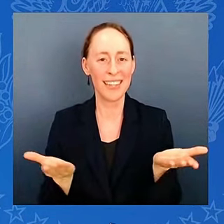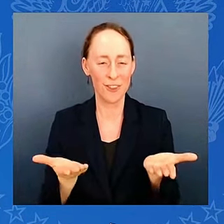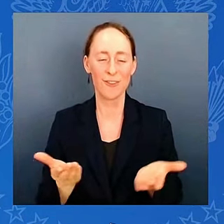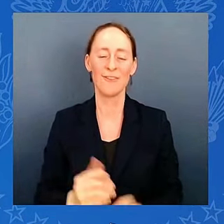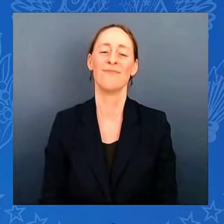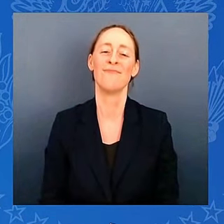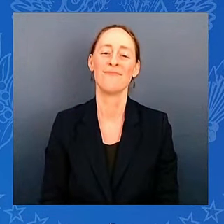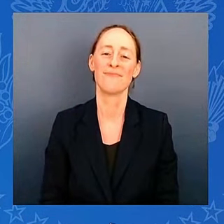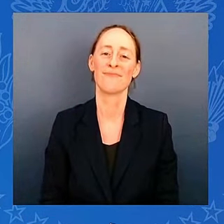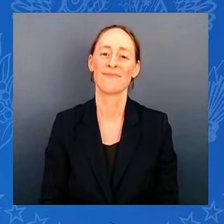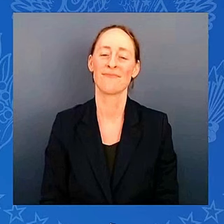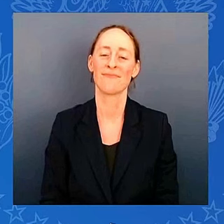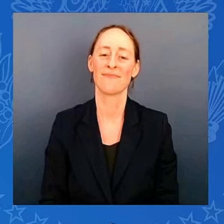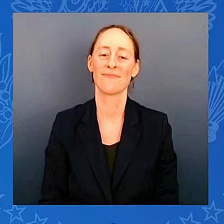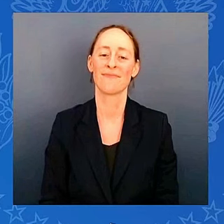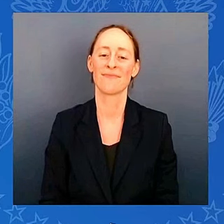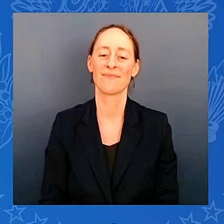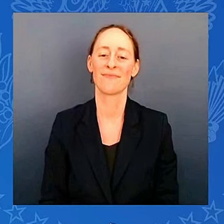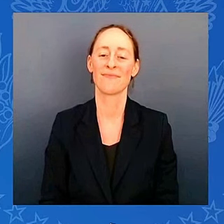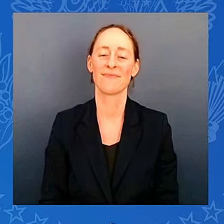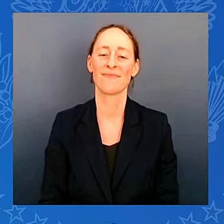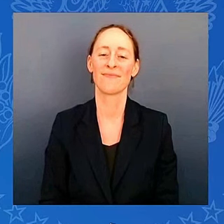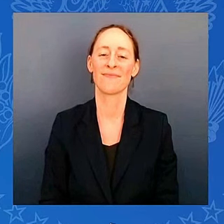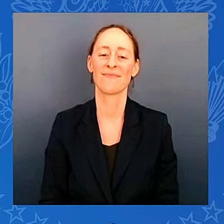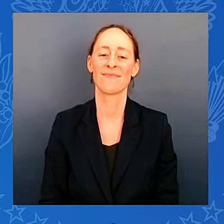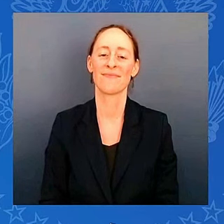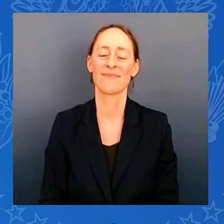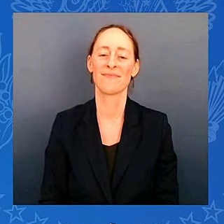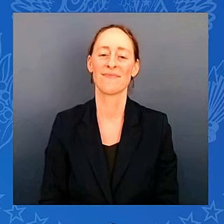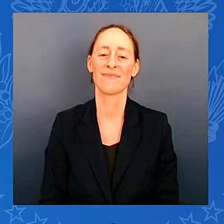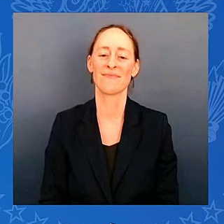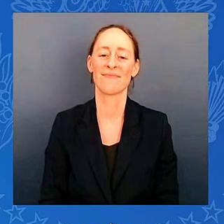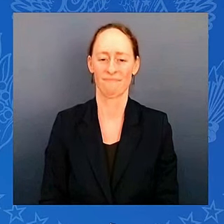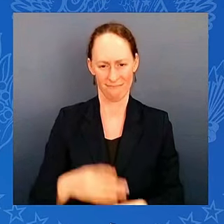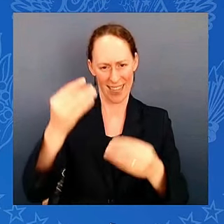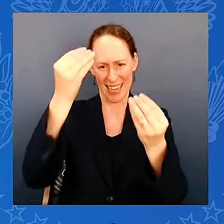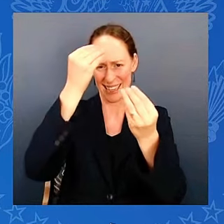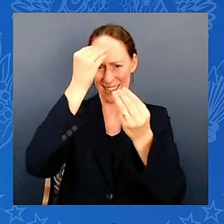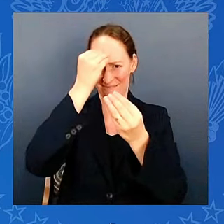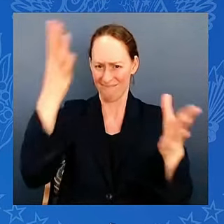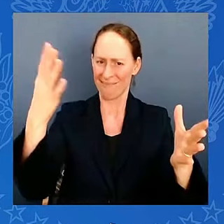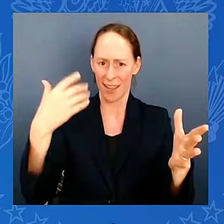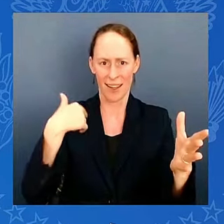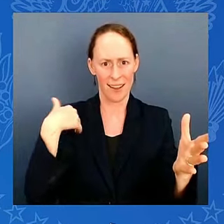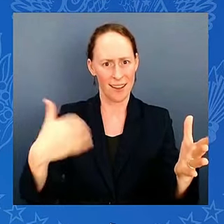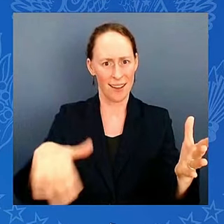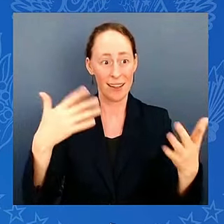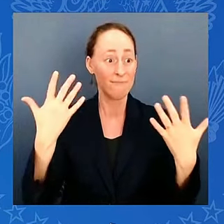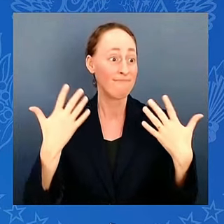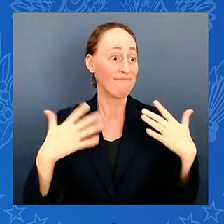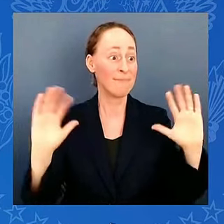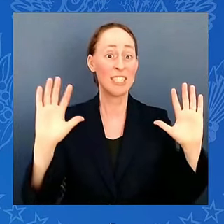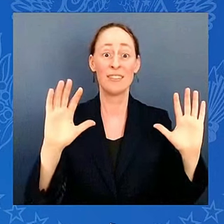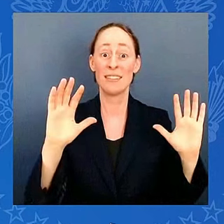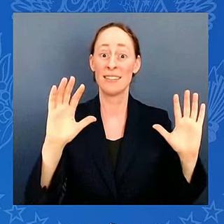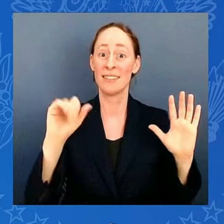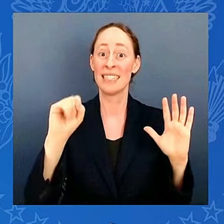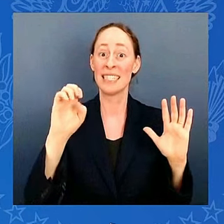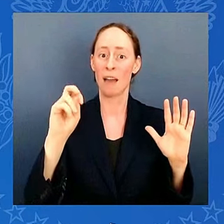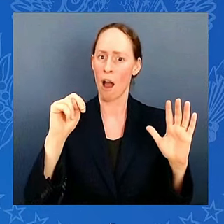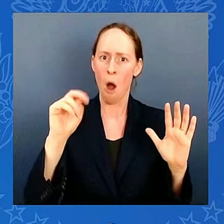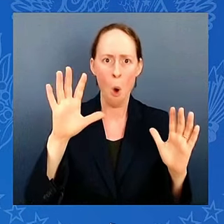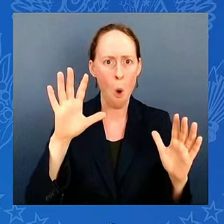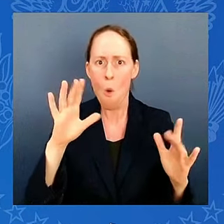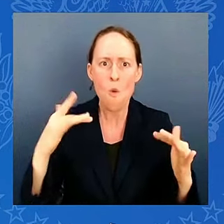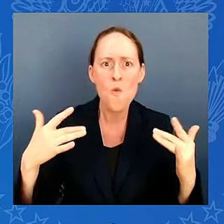From fighting hard to make the postseason to finally winning the first-ever title, I think there's a word, a word you all embody.